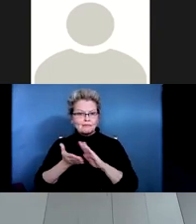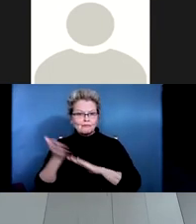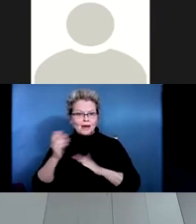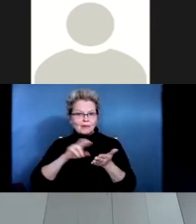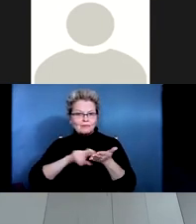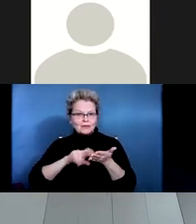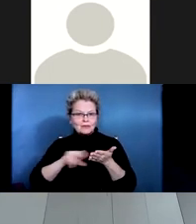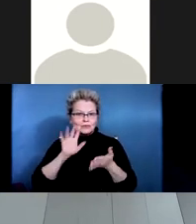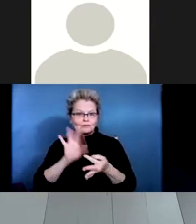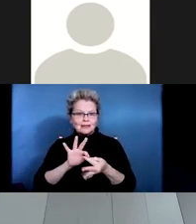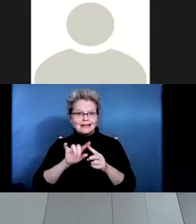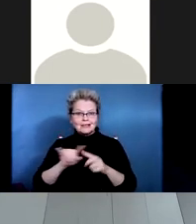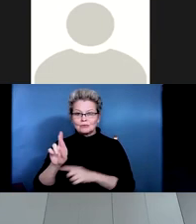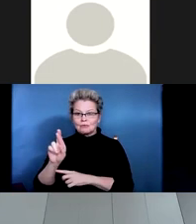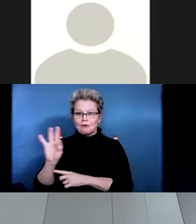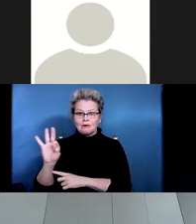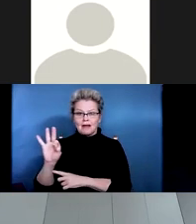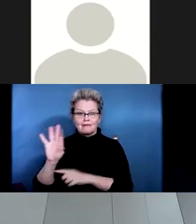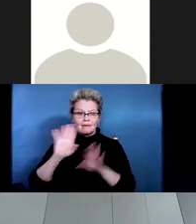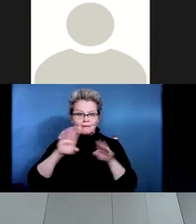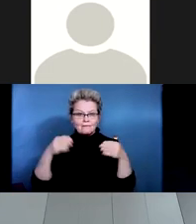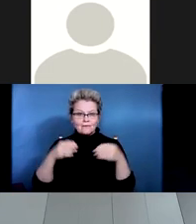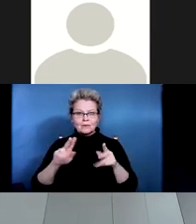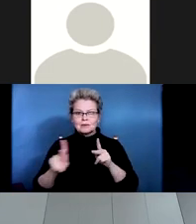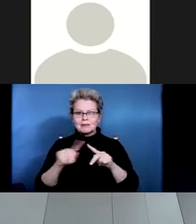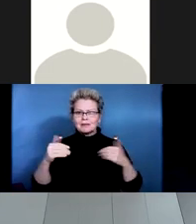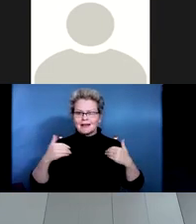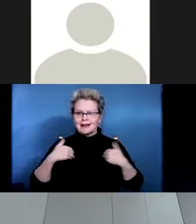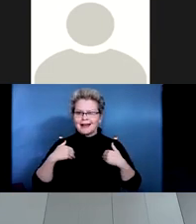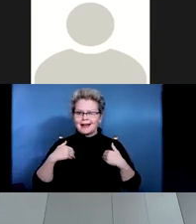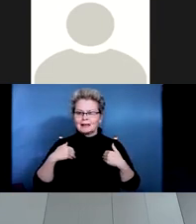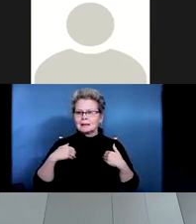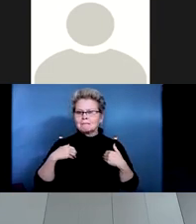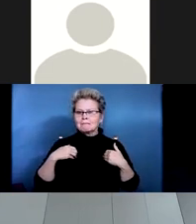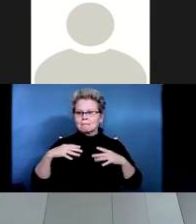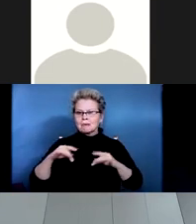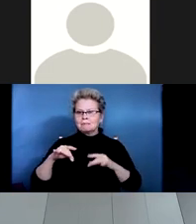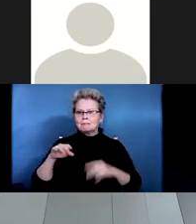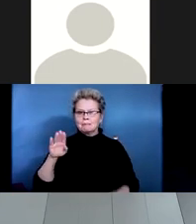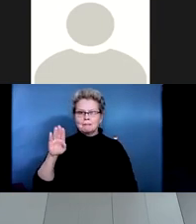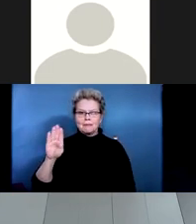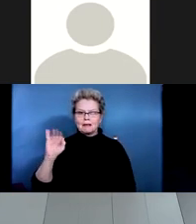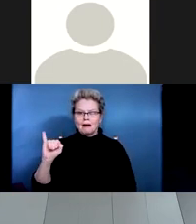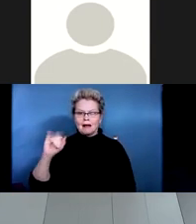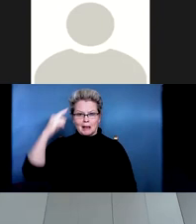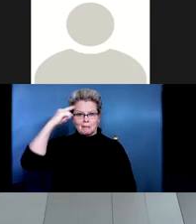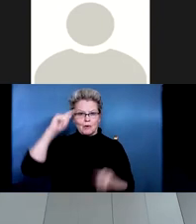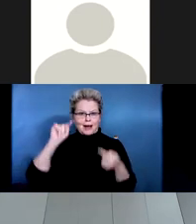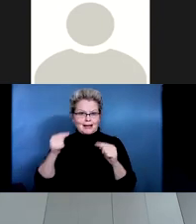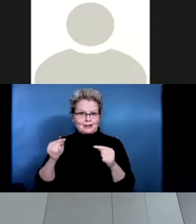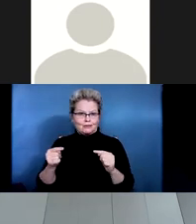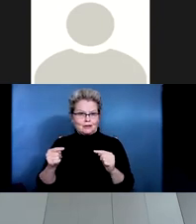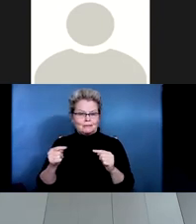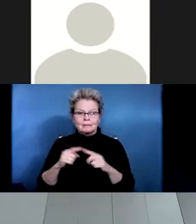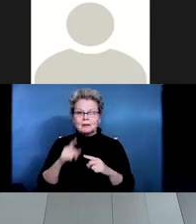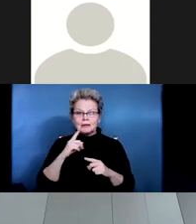and it was focused on people with acquired brain injuries. And they observed